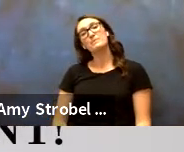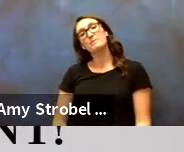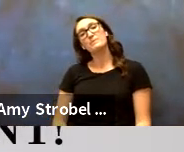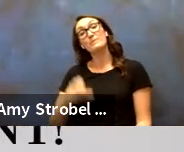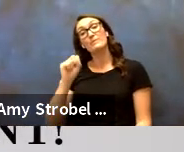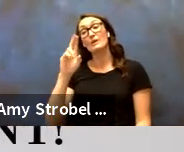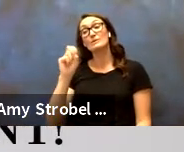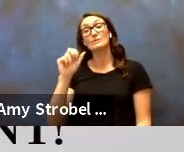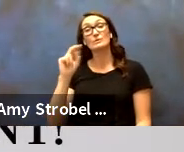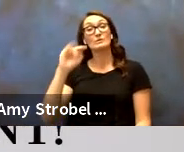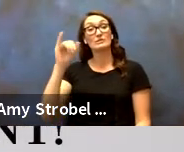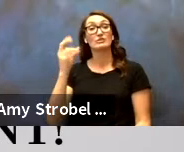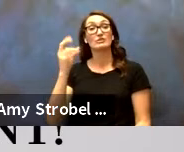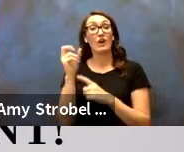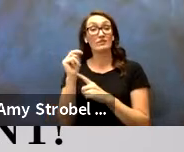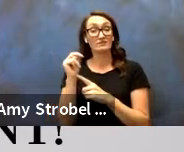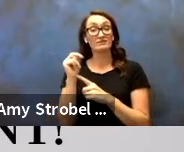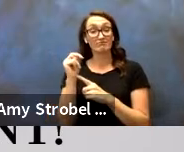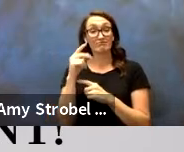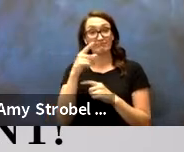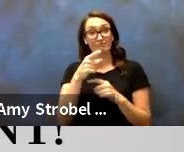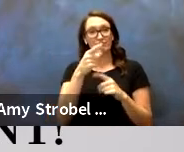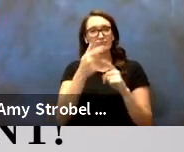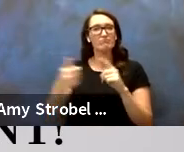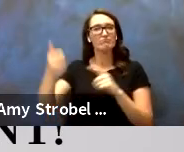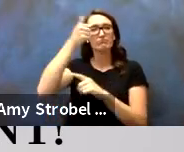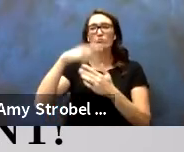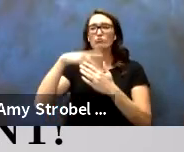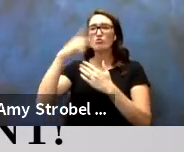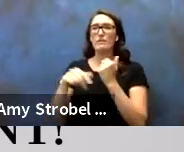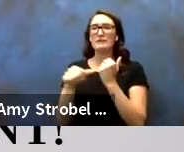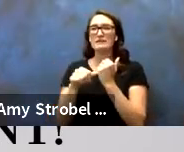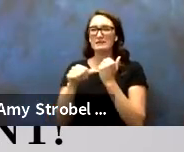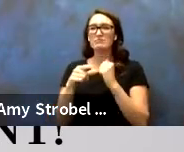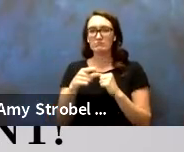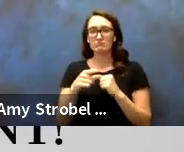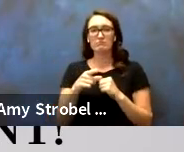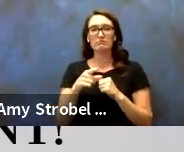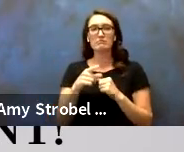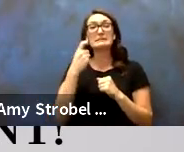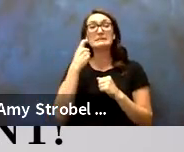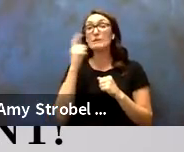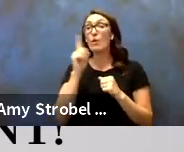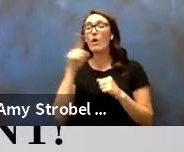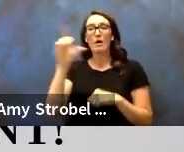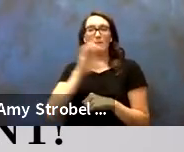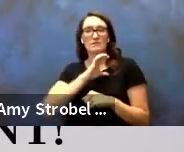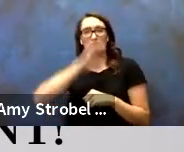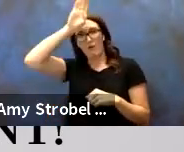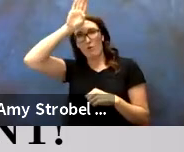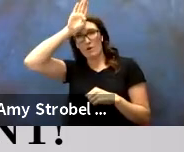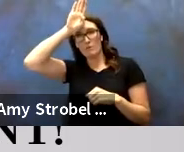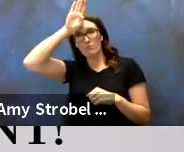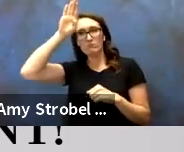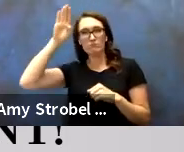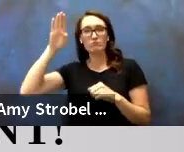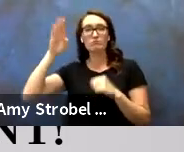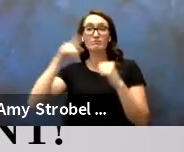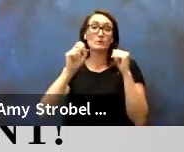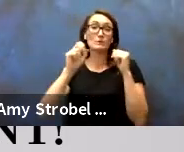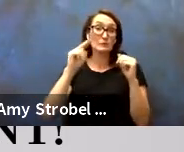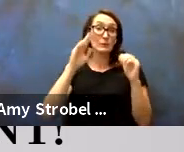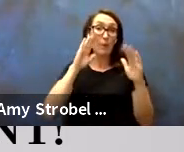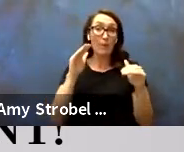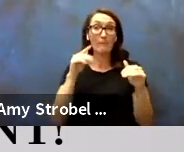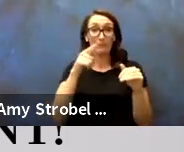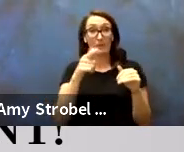Susan Johnson was a senior program assistant, most recently in the police and fire academies. Susan, I hope you're